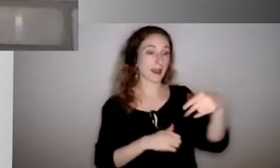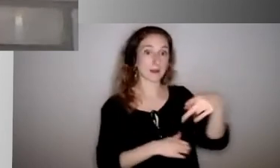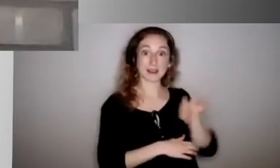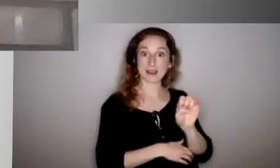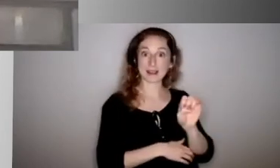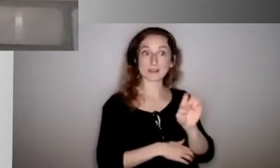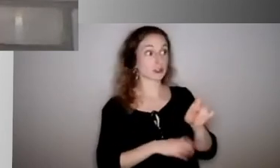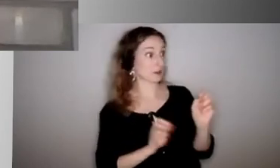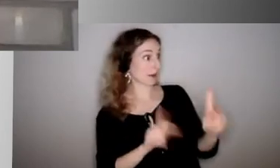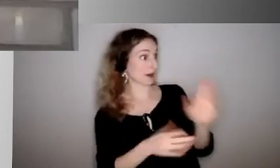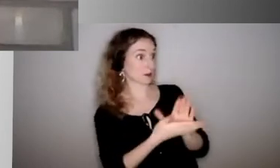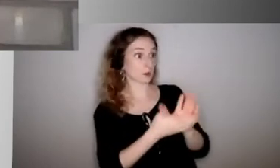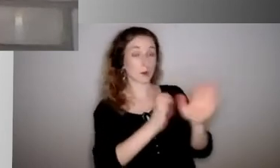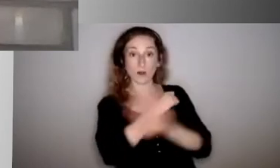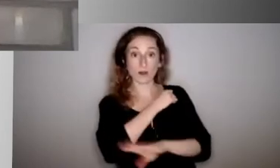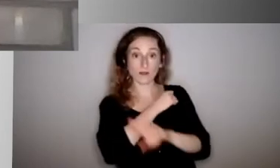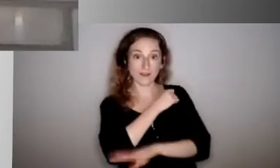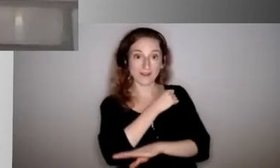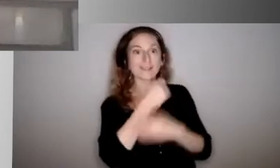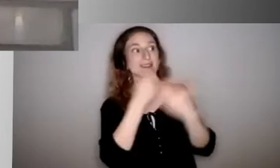in the fall. There's a lot to consider.